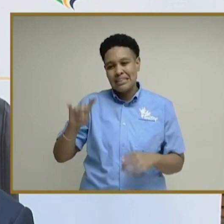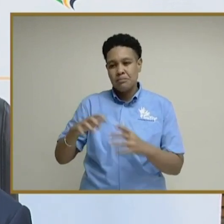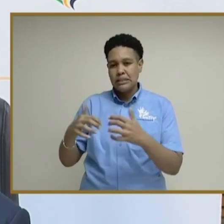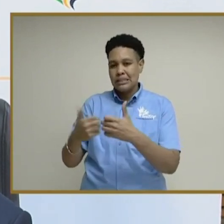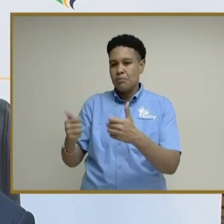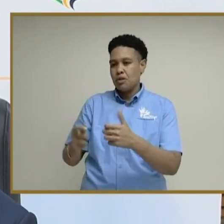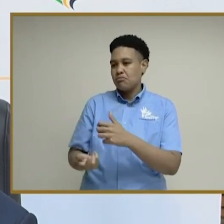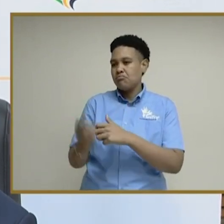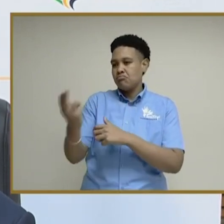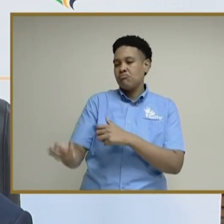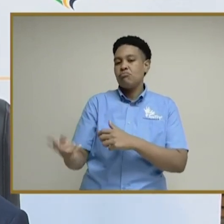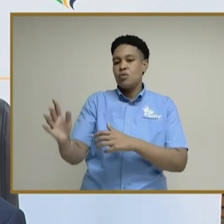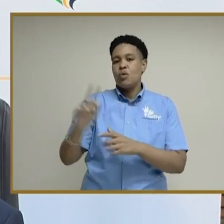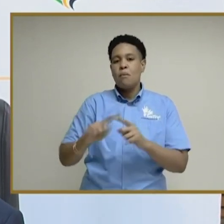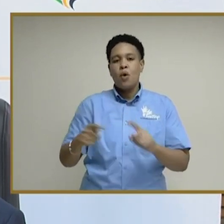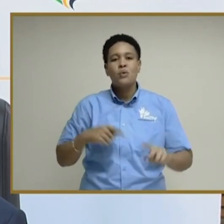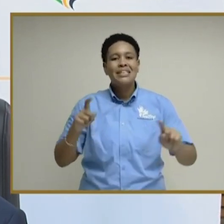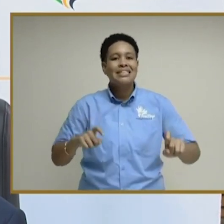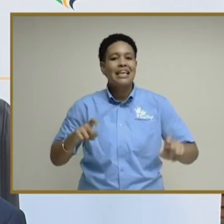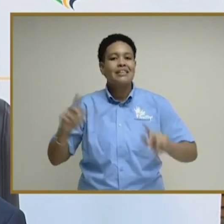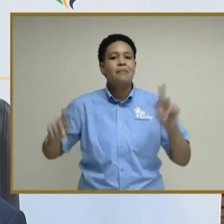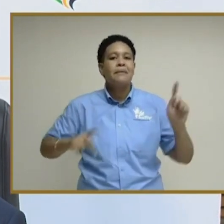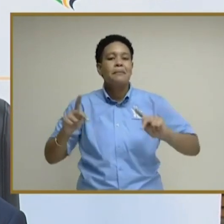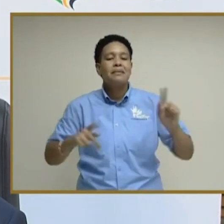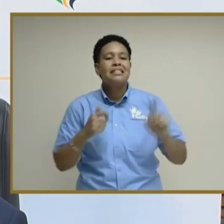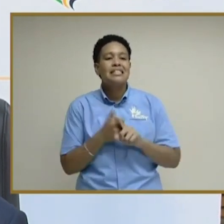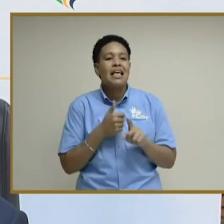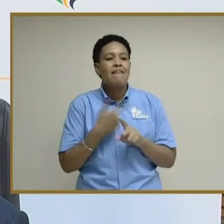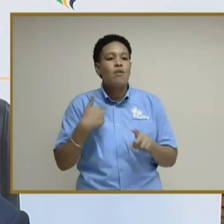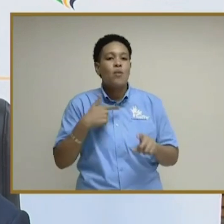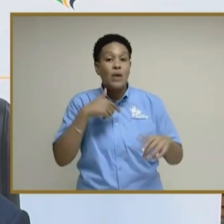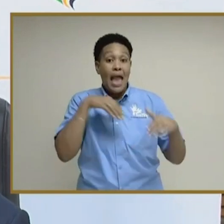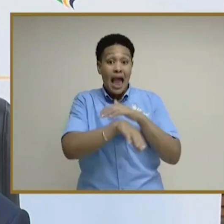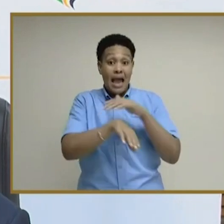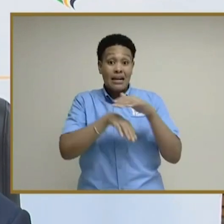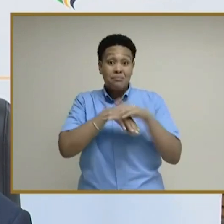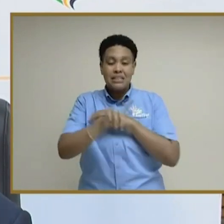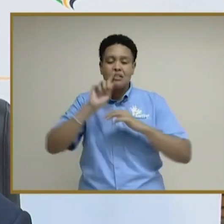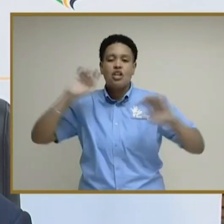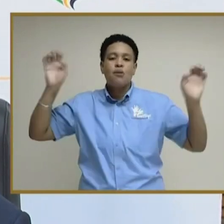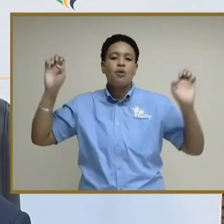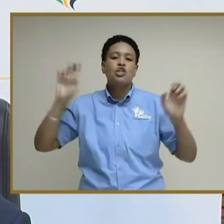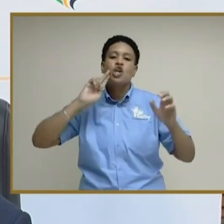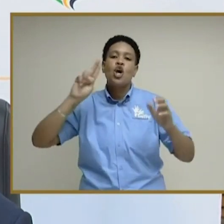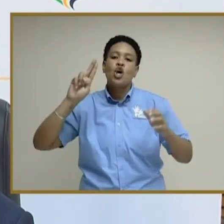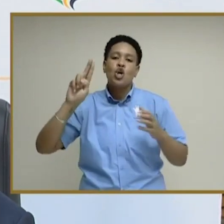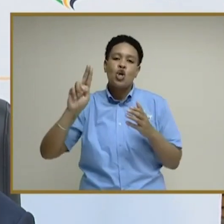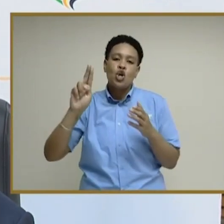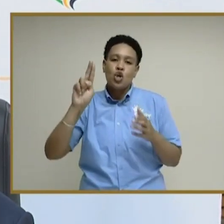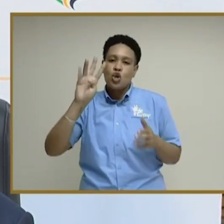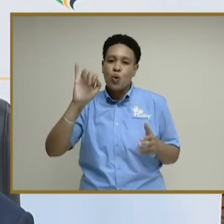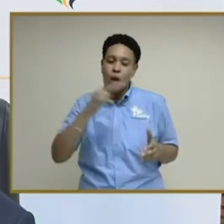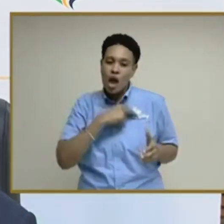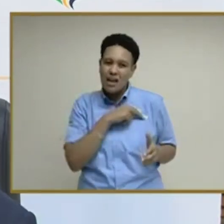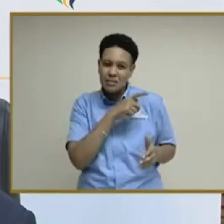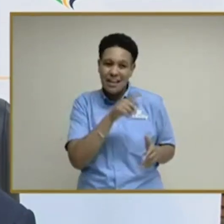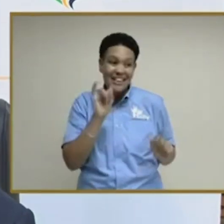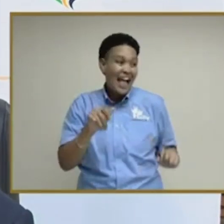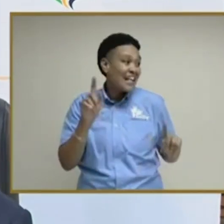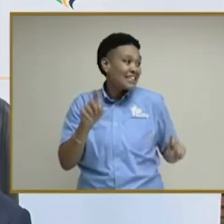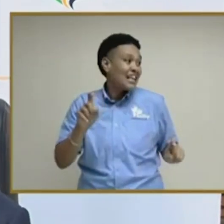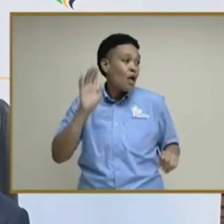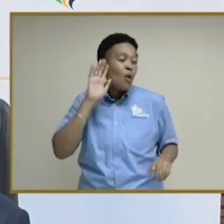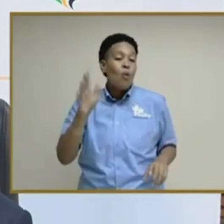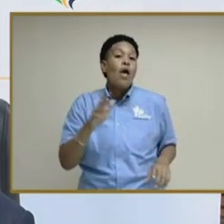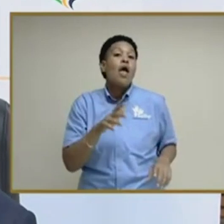know, test the patients who we admit as emergencies at the university. And that testing